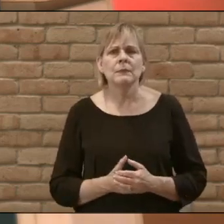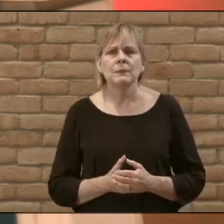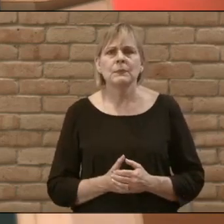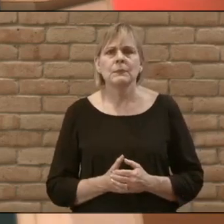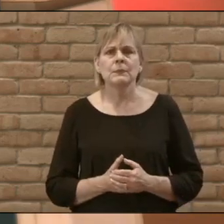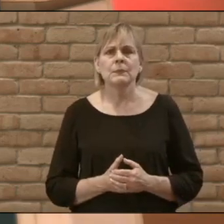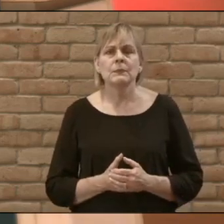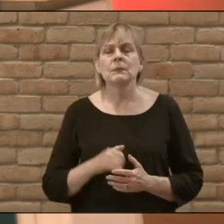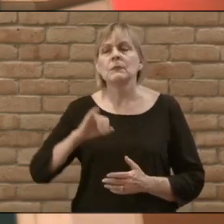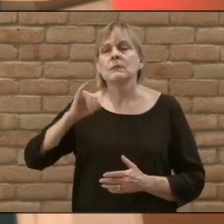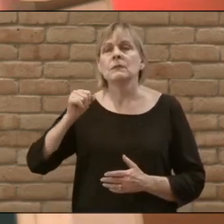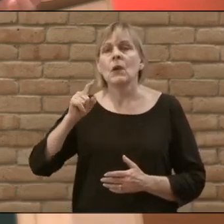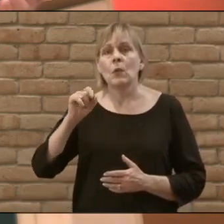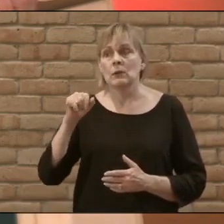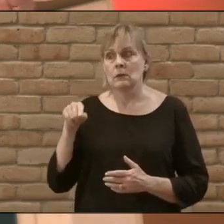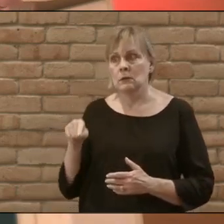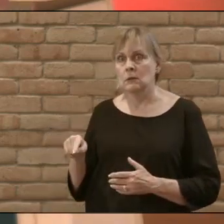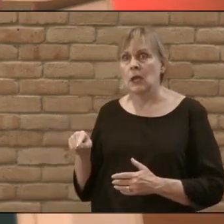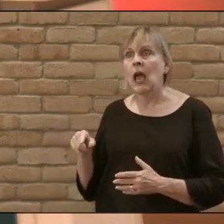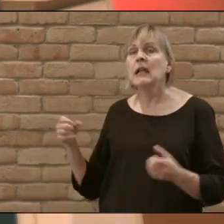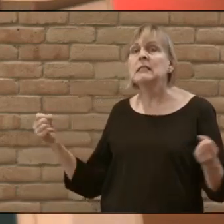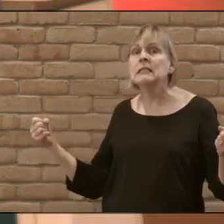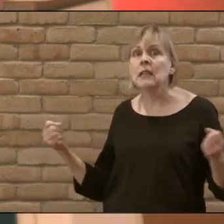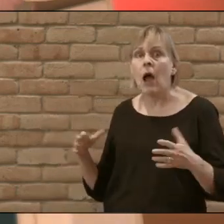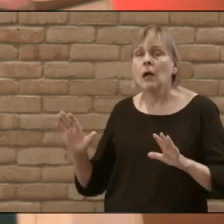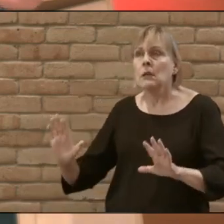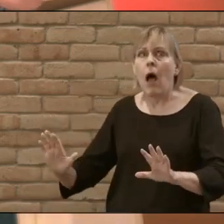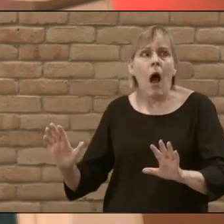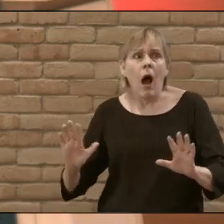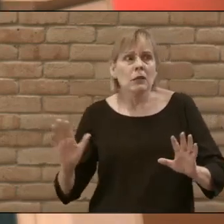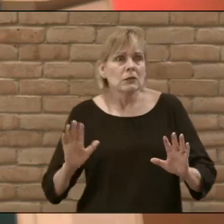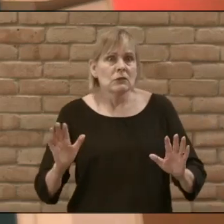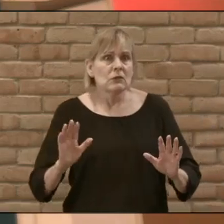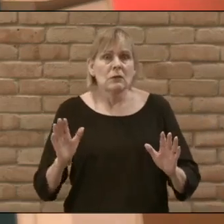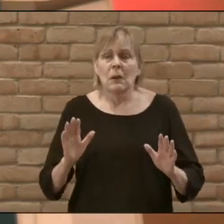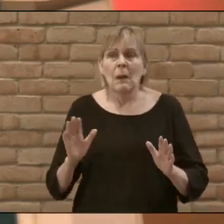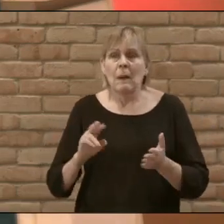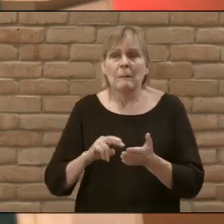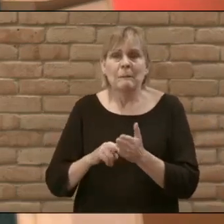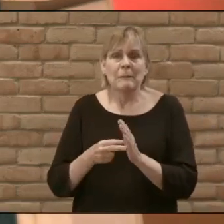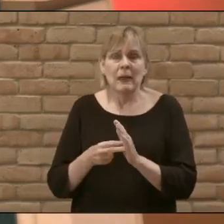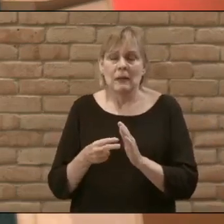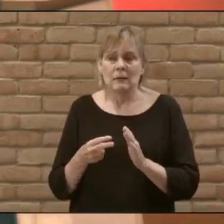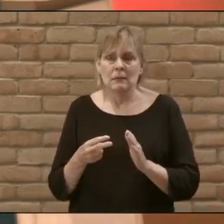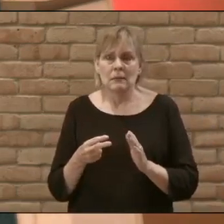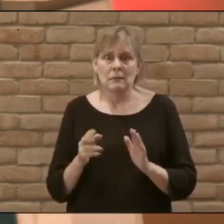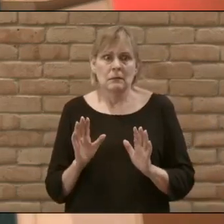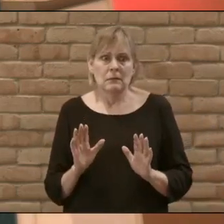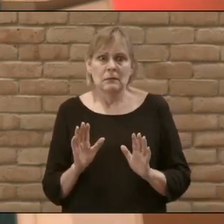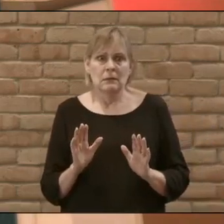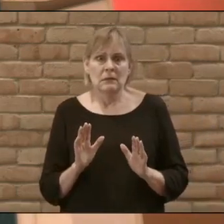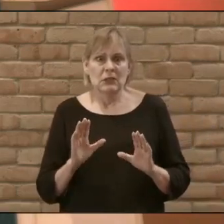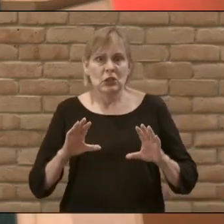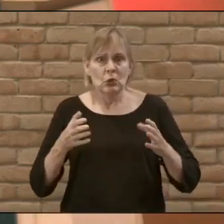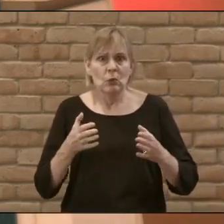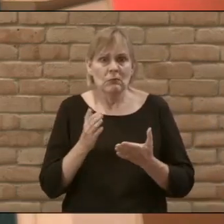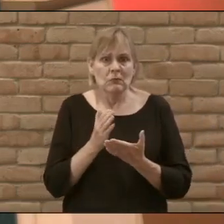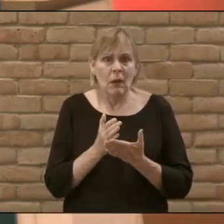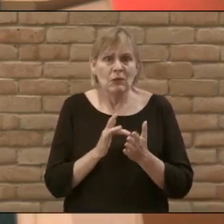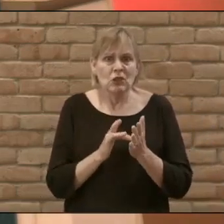and Jairus you can imagine his panic right they were never moving fast enough for him but now they're stopped